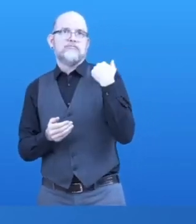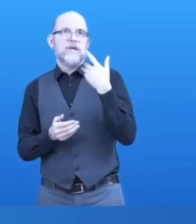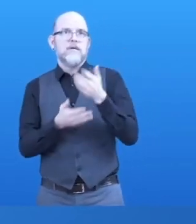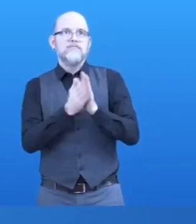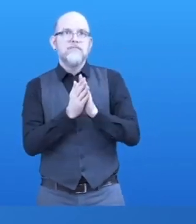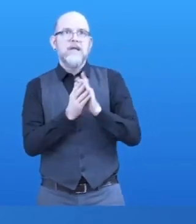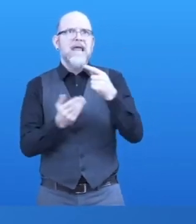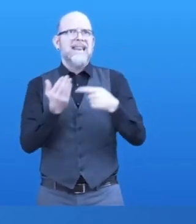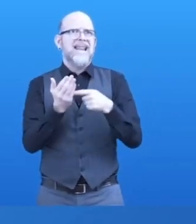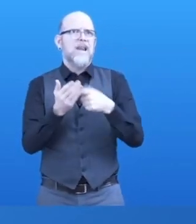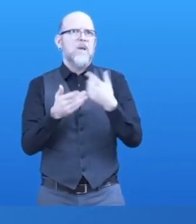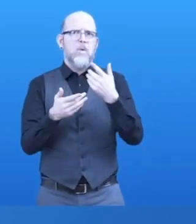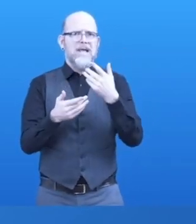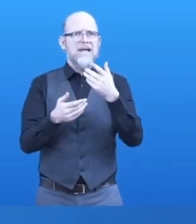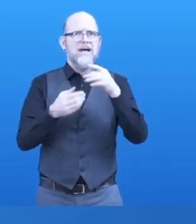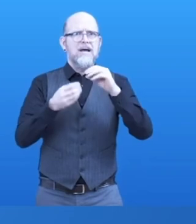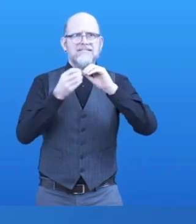test runs in early 2022.